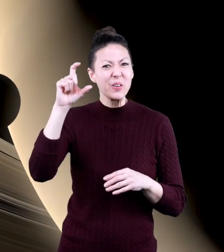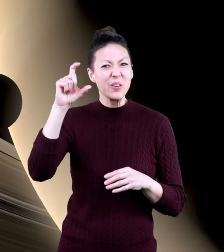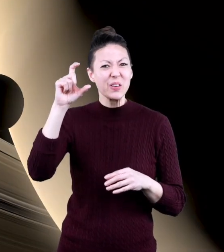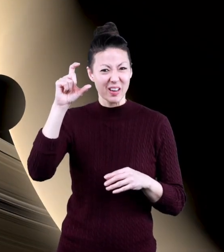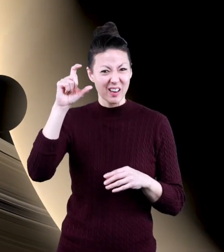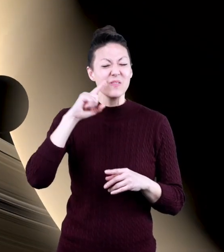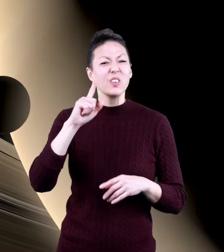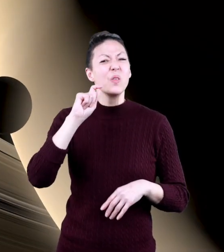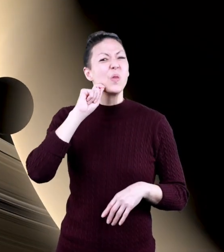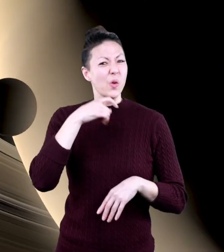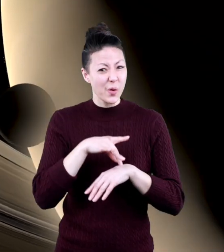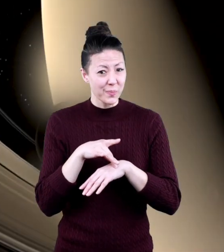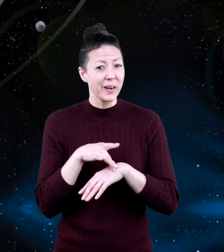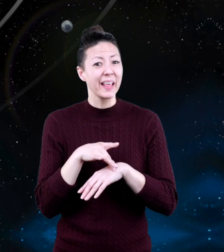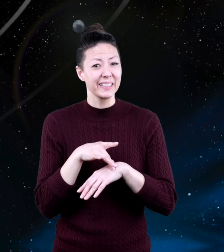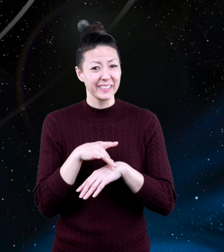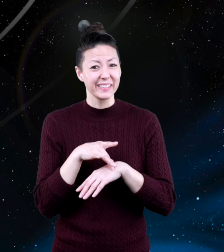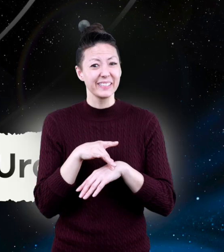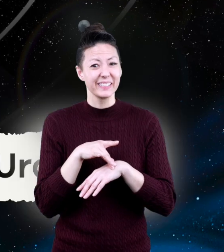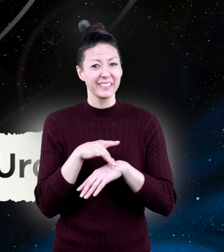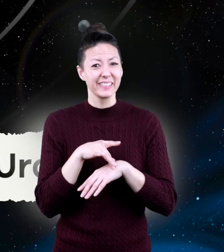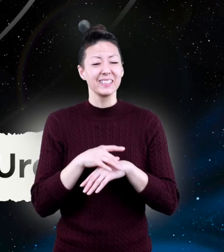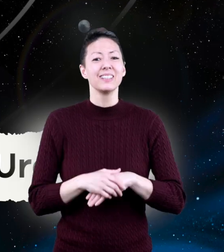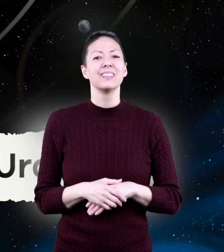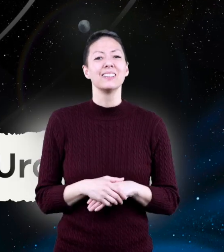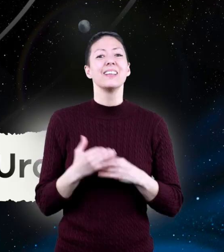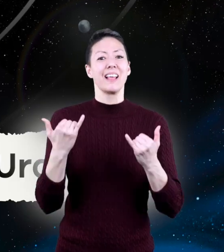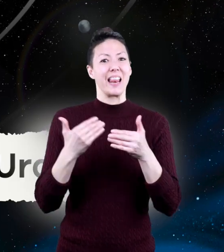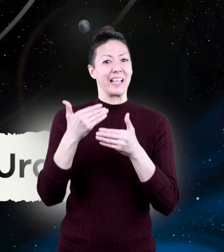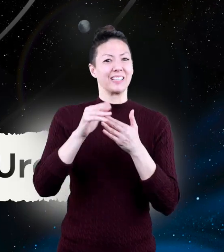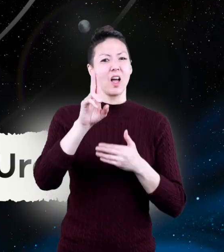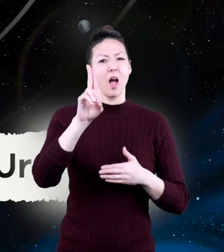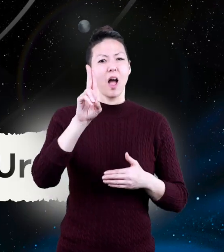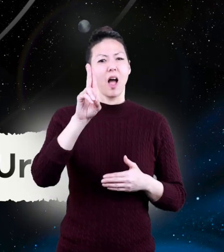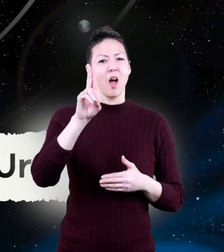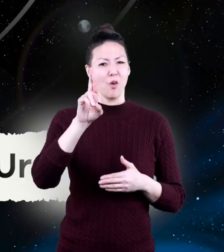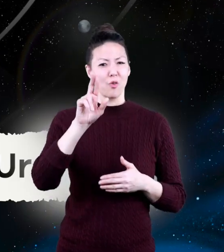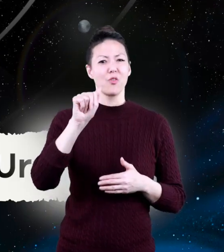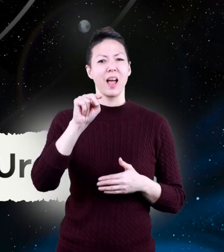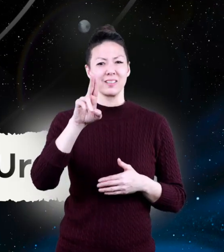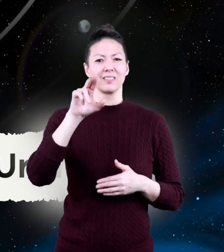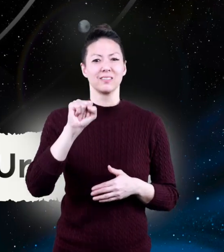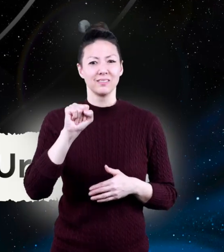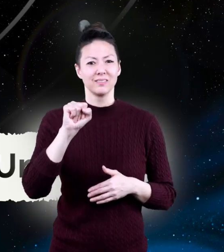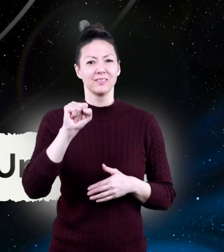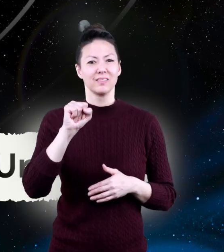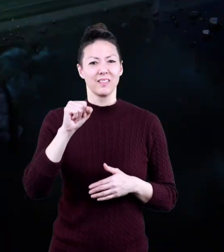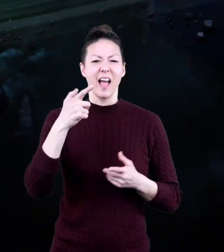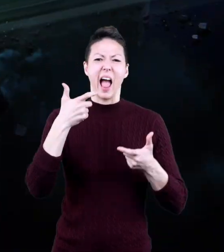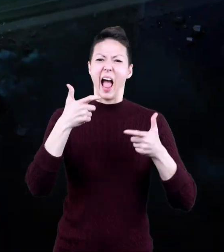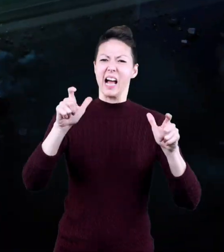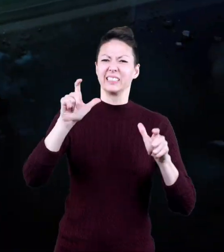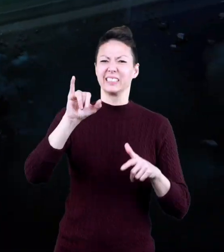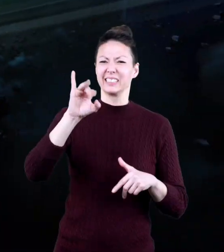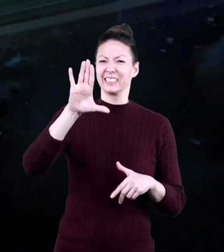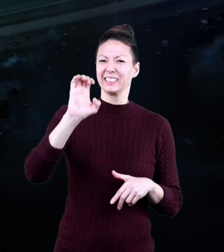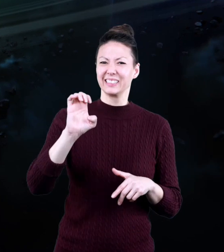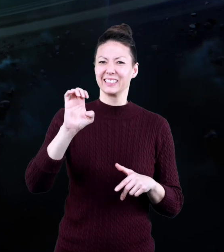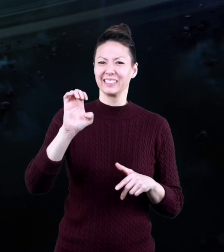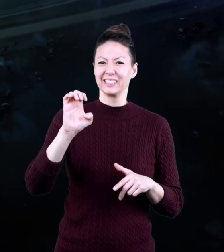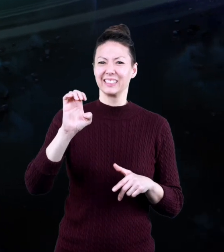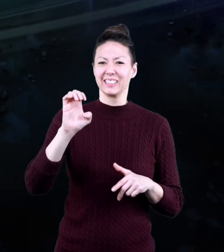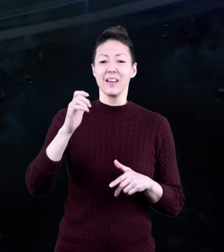that's a cool planet. Speaking of cool planets, Uranus is known as an ice giant.